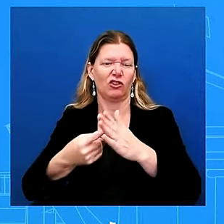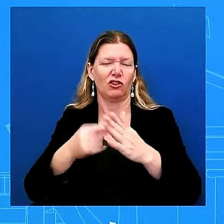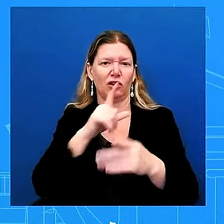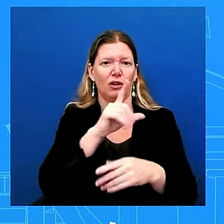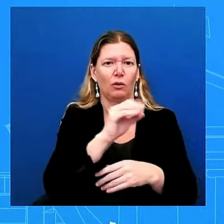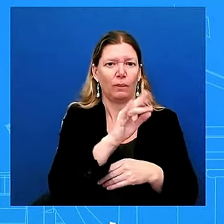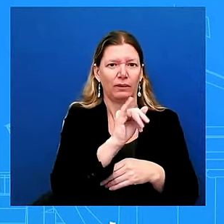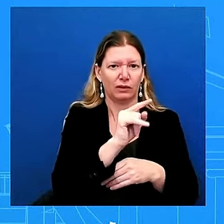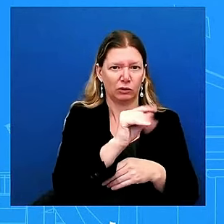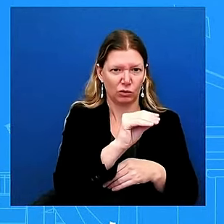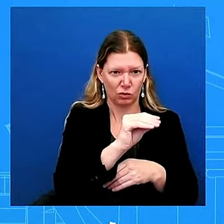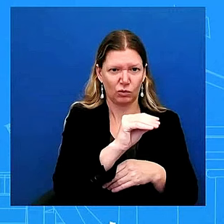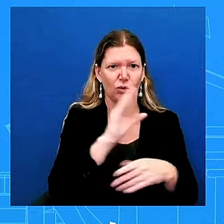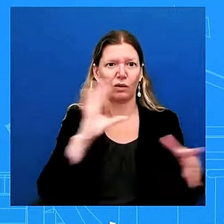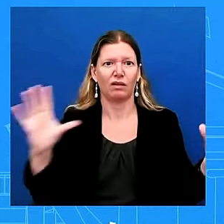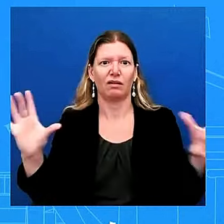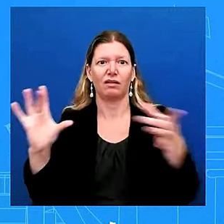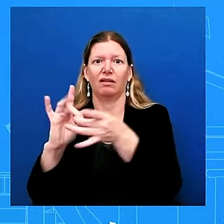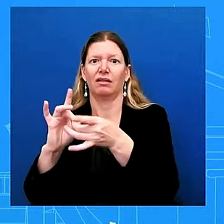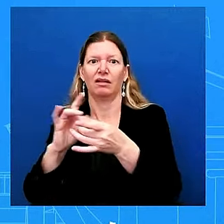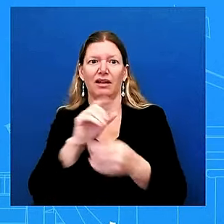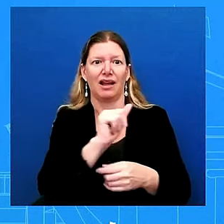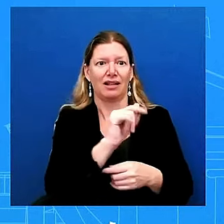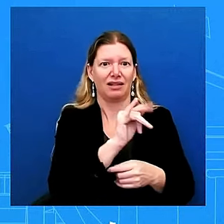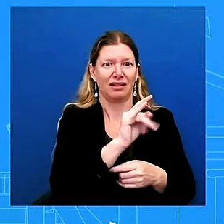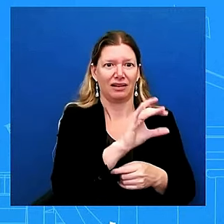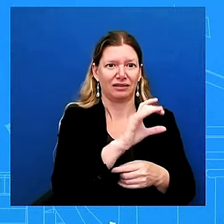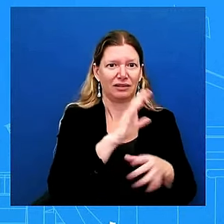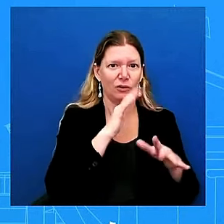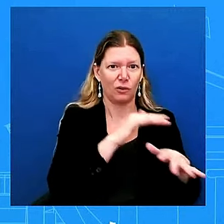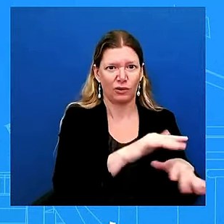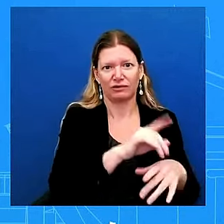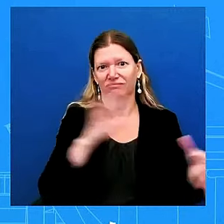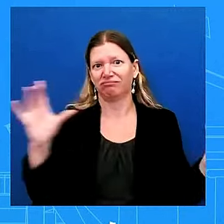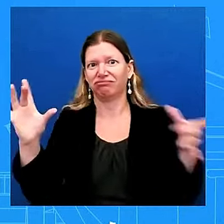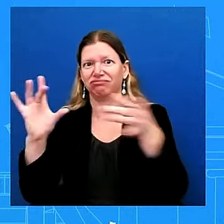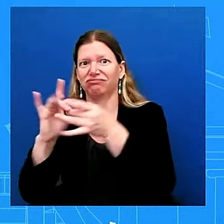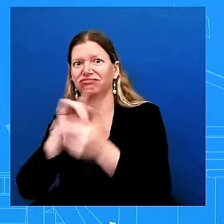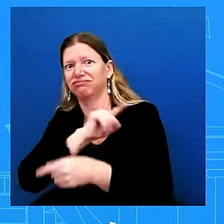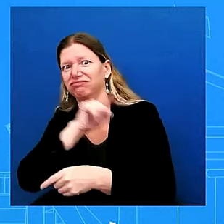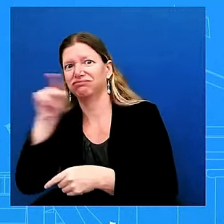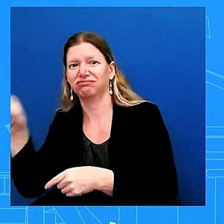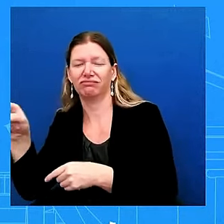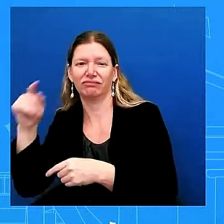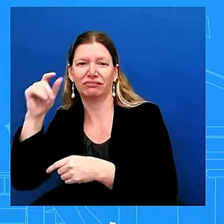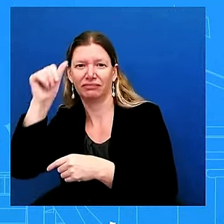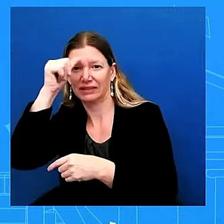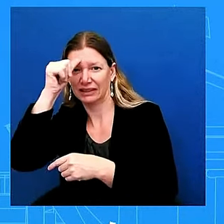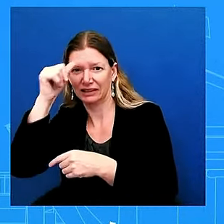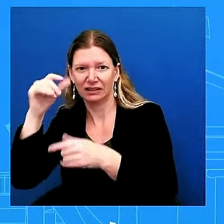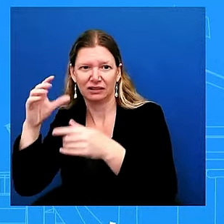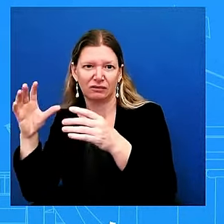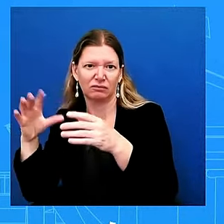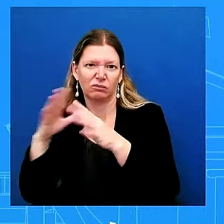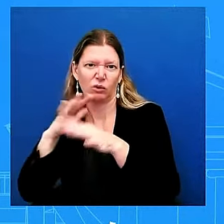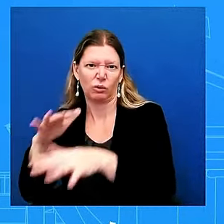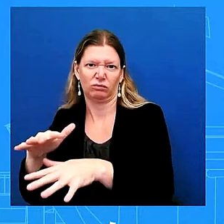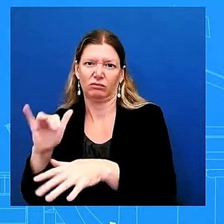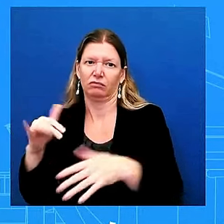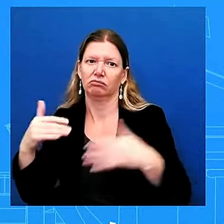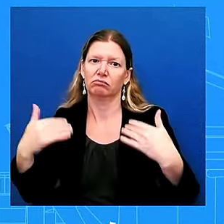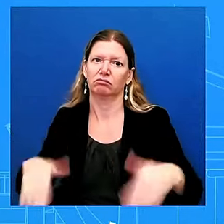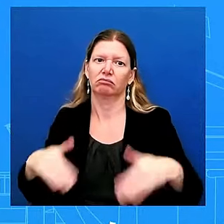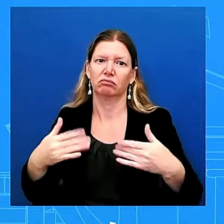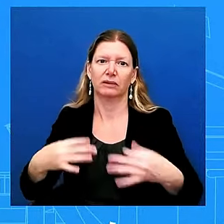reason why to go to angola uh this will be uh the first visit of a president uh to to angola that's